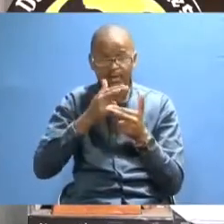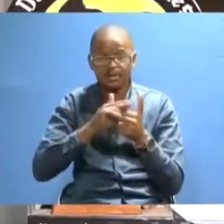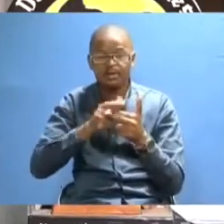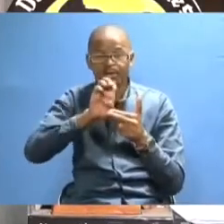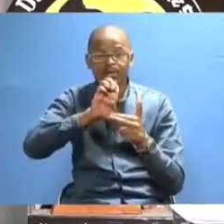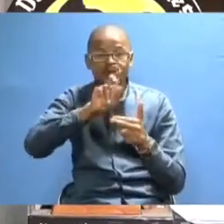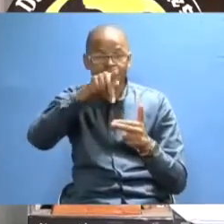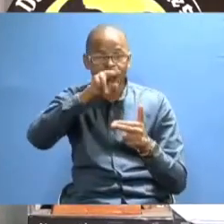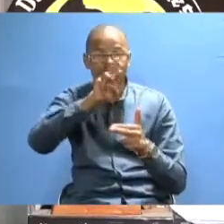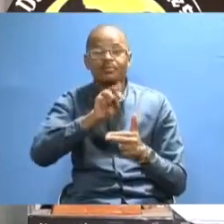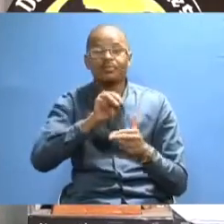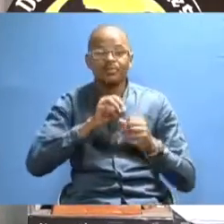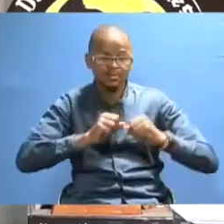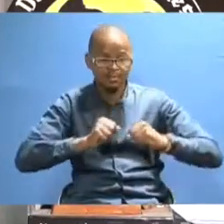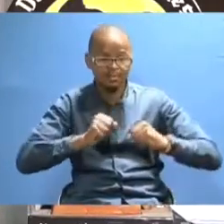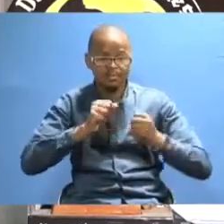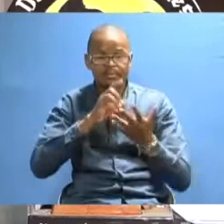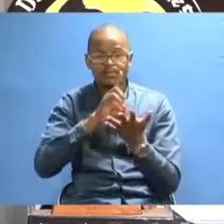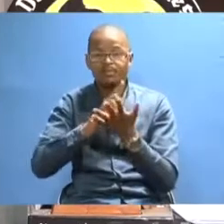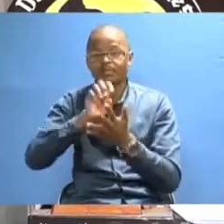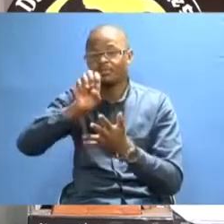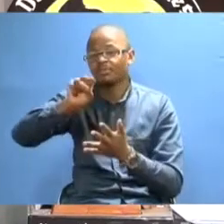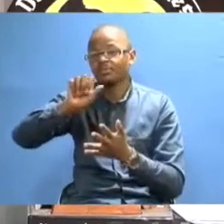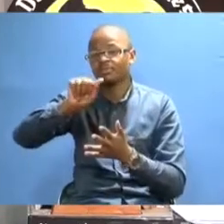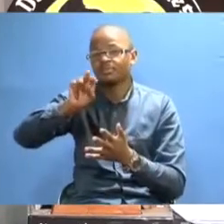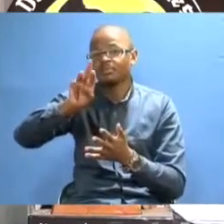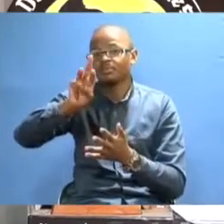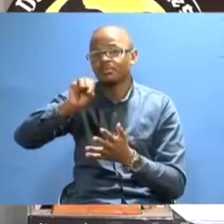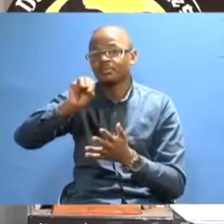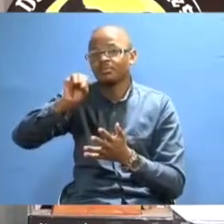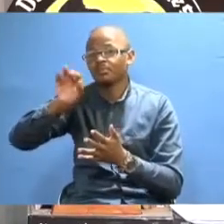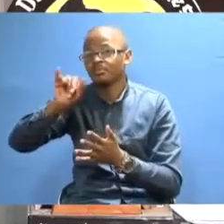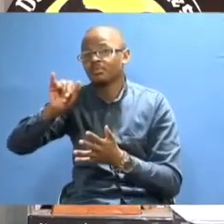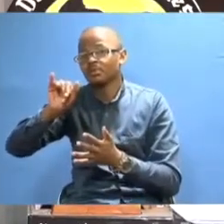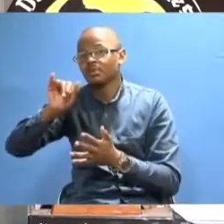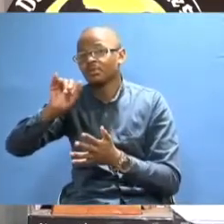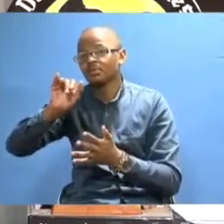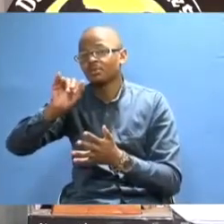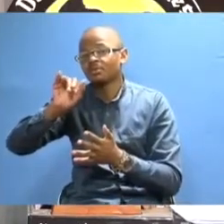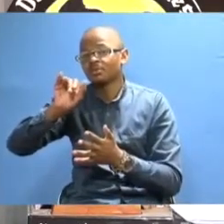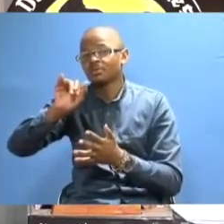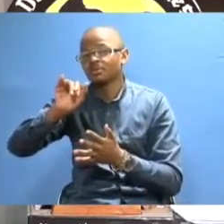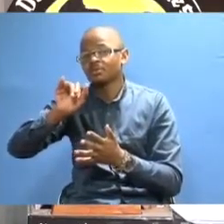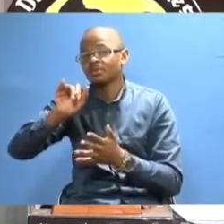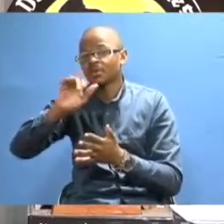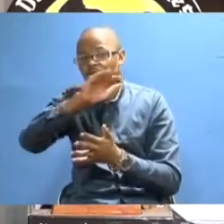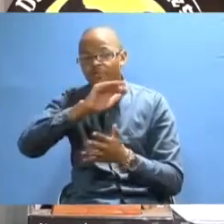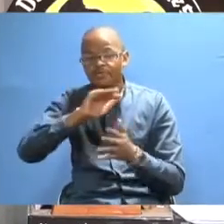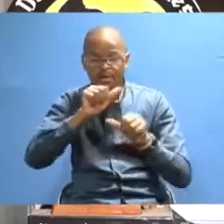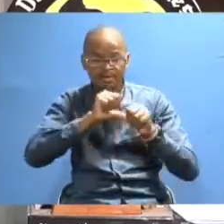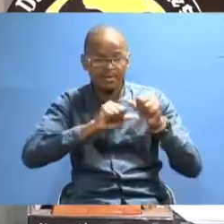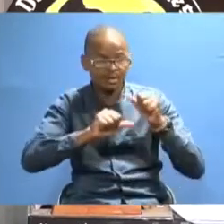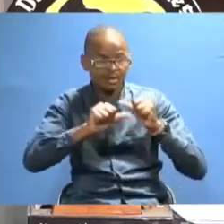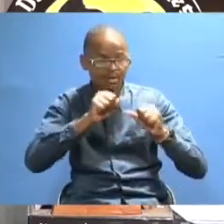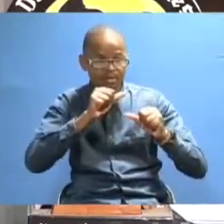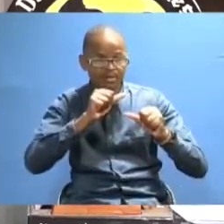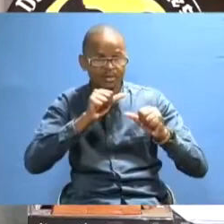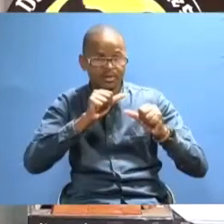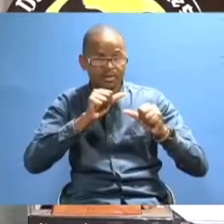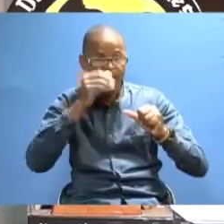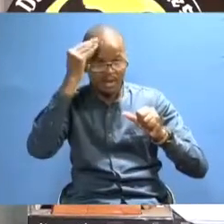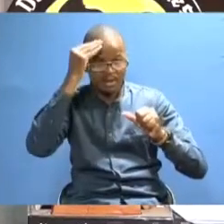referred to as EPM, is headed by Dr. Sami Letema. The Department of Environmental Sciences